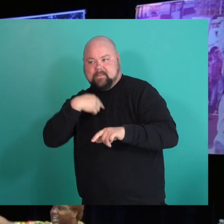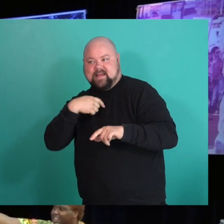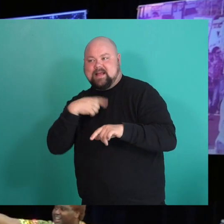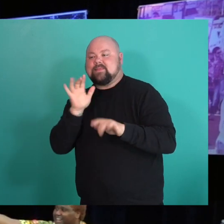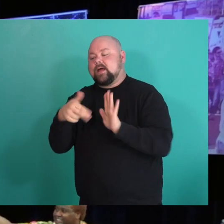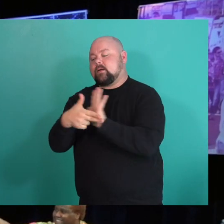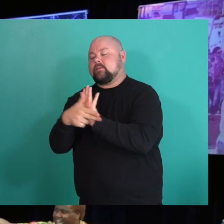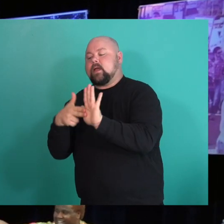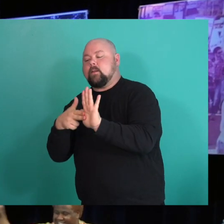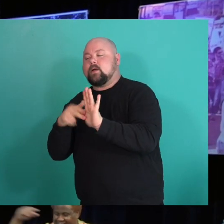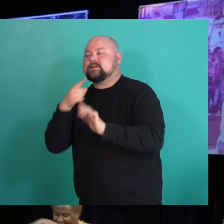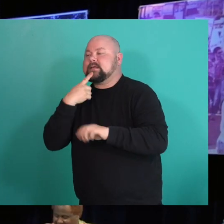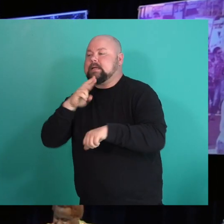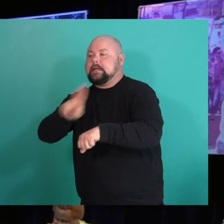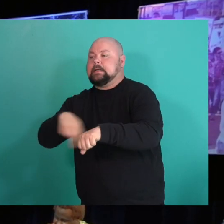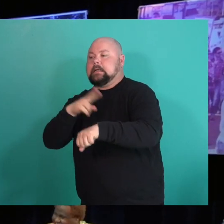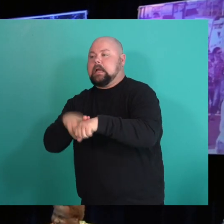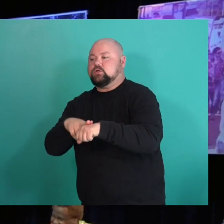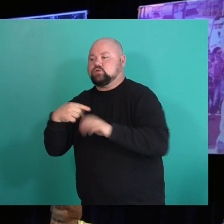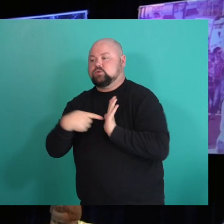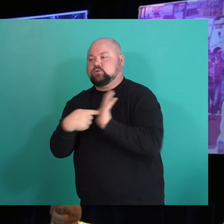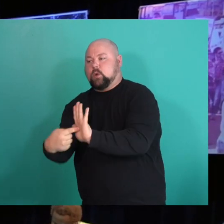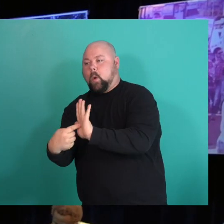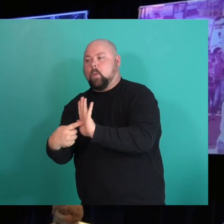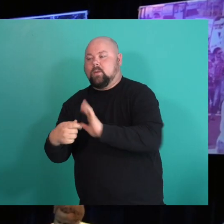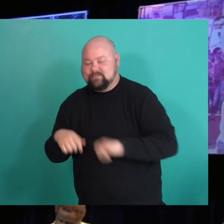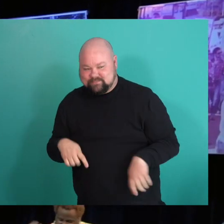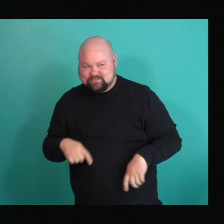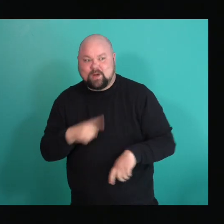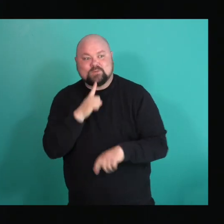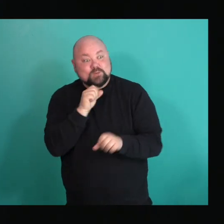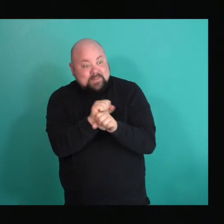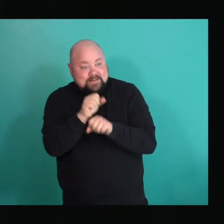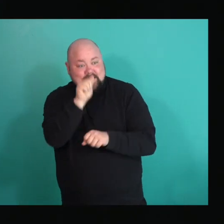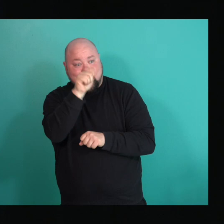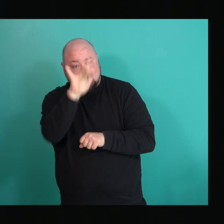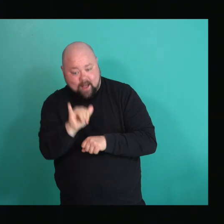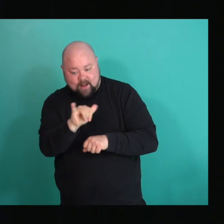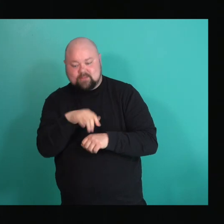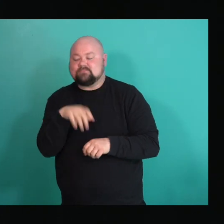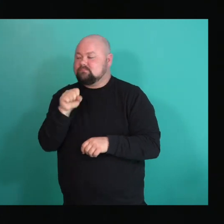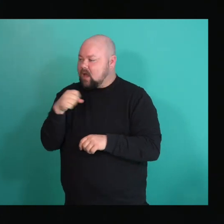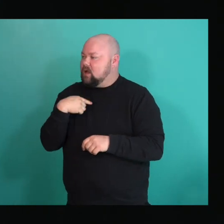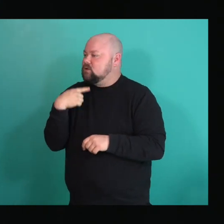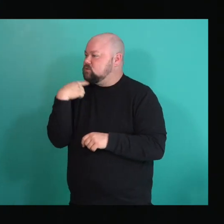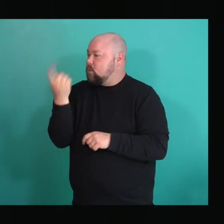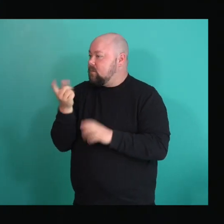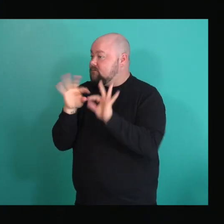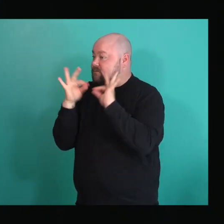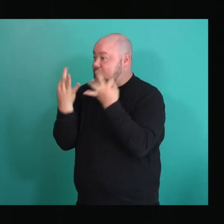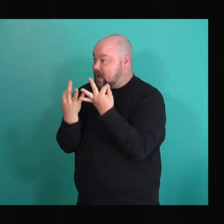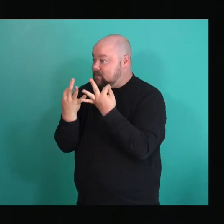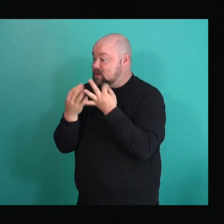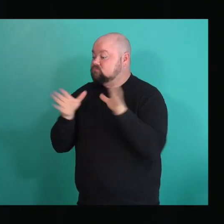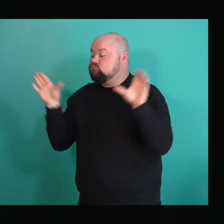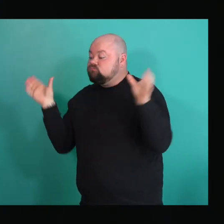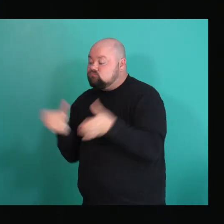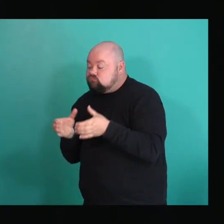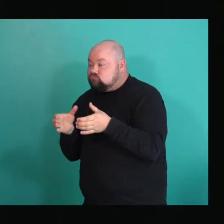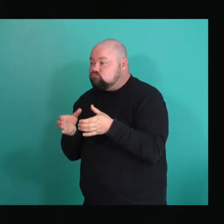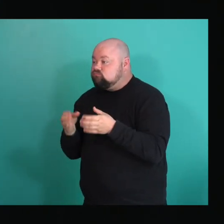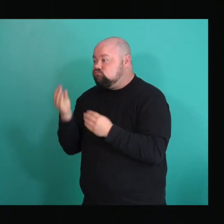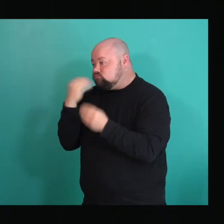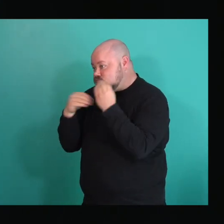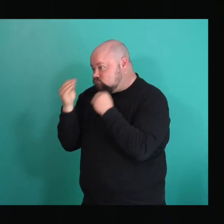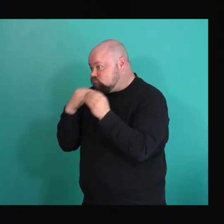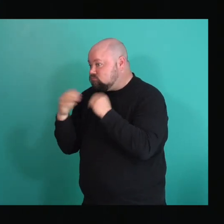That's an ally. That's an ally. But yeah, and when I told my family we're eating steak dinner and I